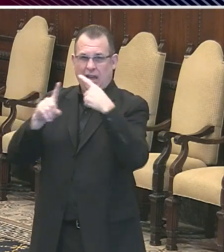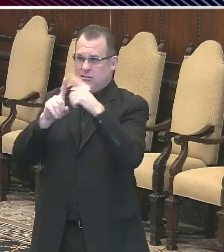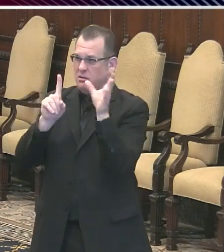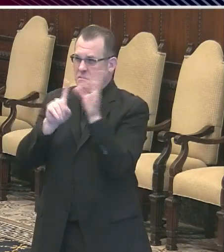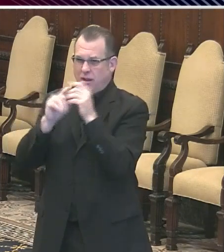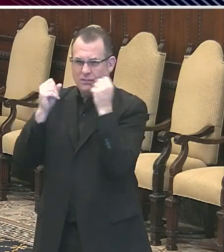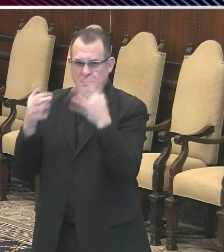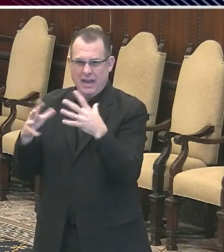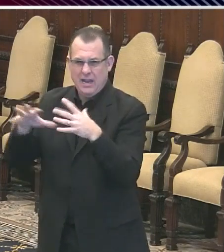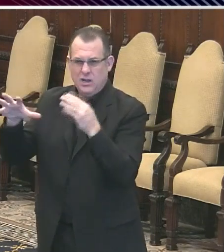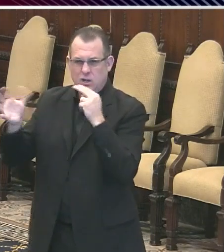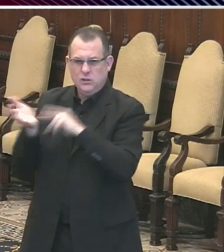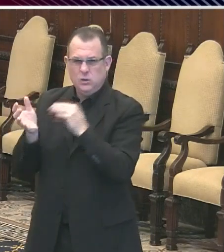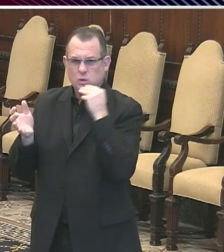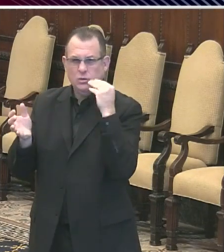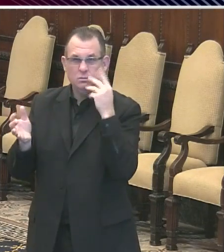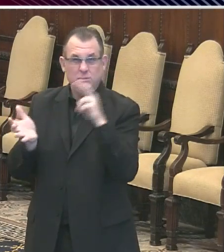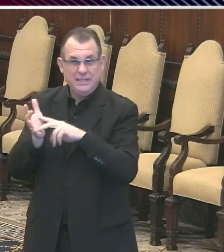be able to transfer people from?